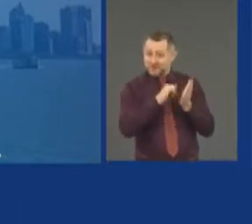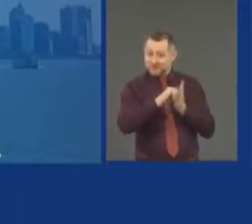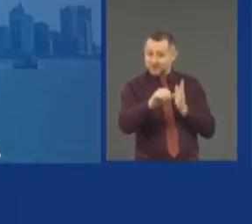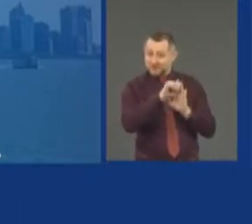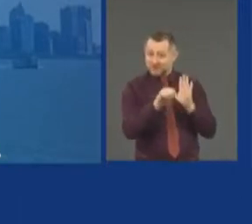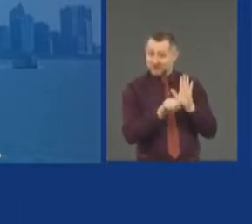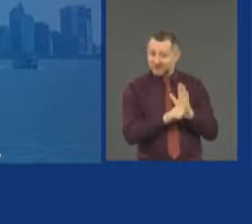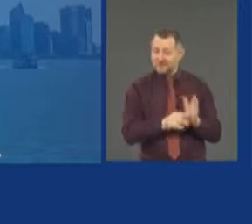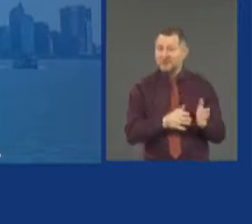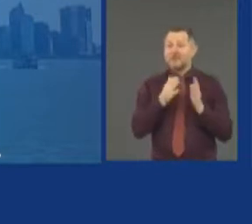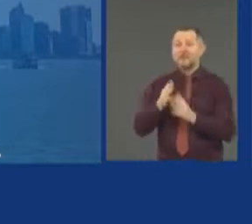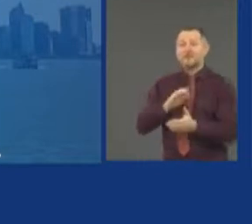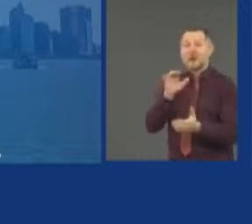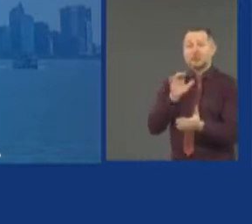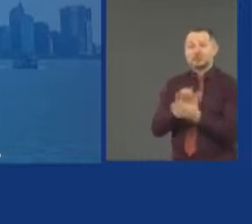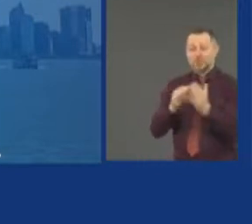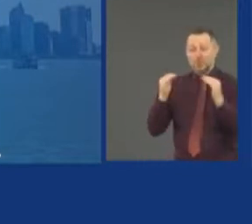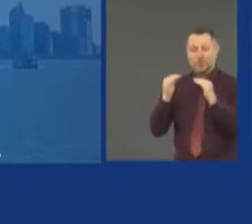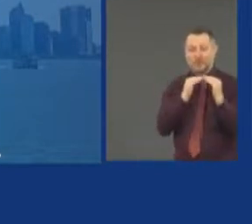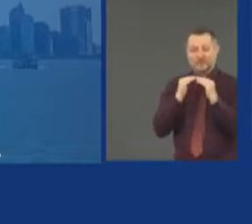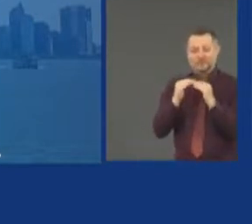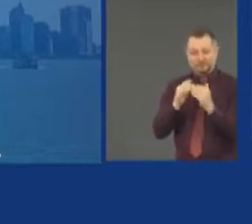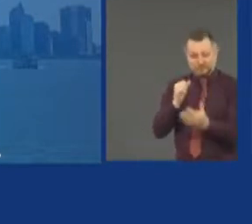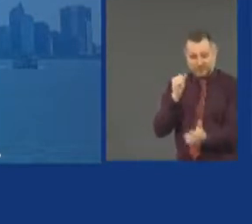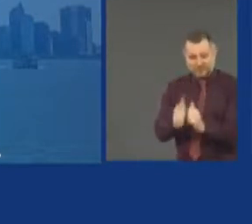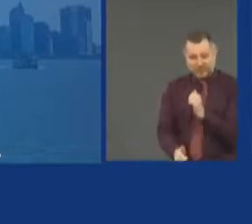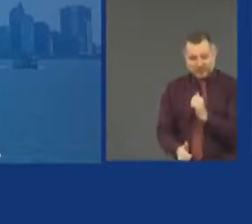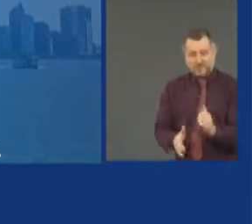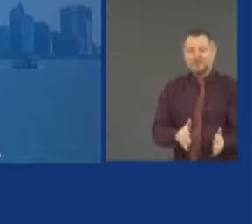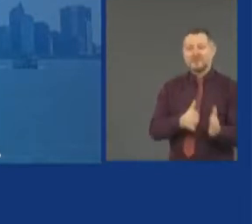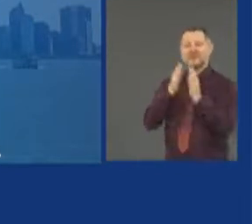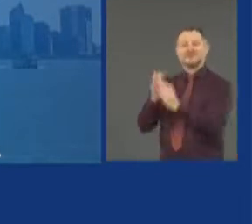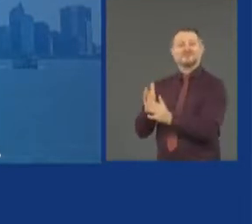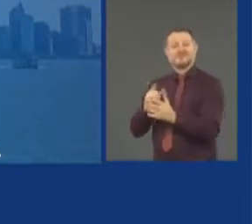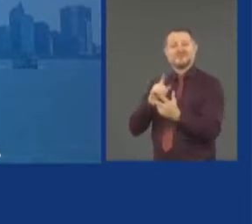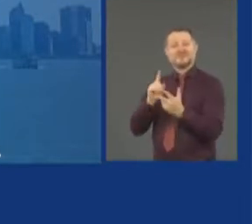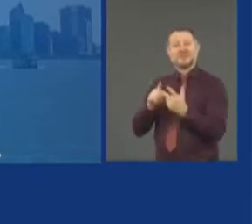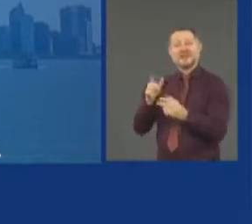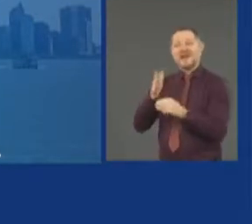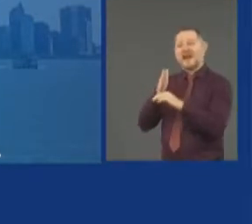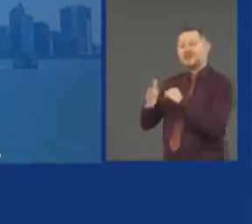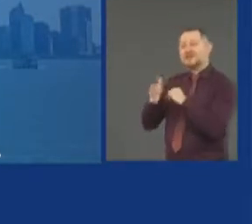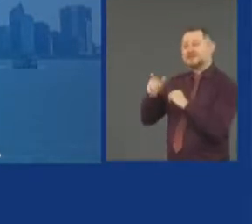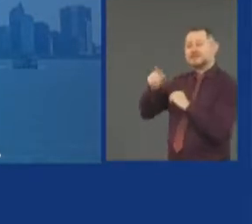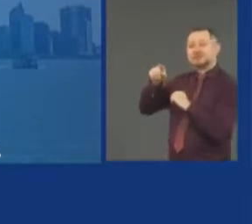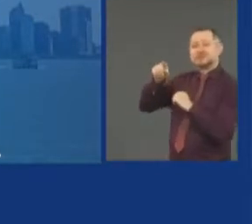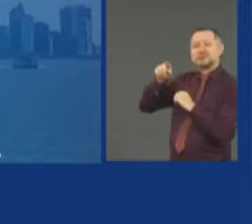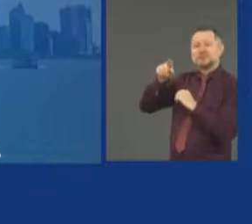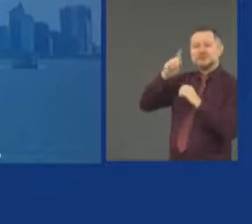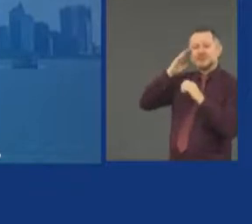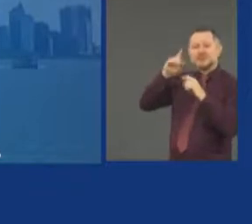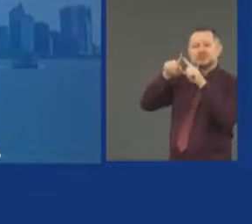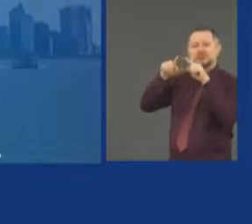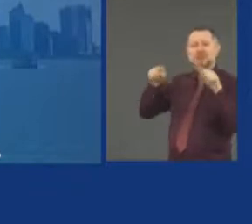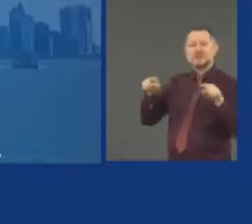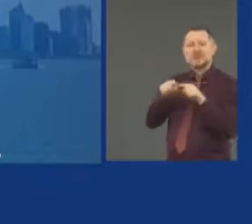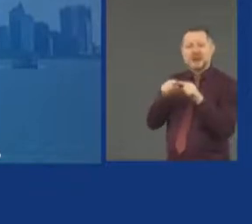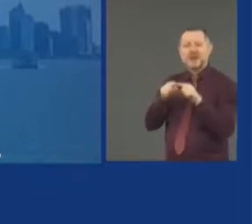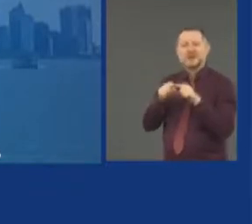That's what happened in this nation after the Triangle Shirtwaist Factory fire. That's what happened after the Great Depression.